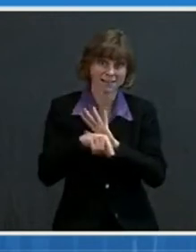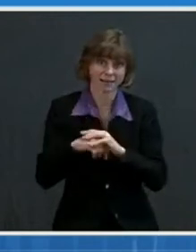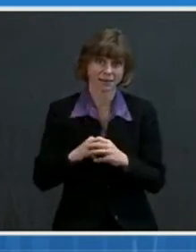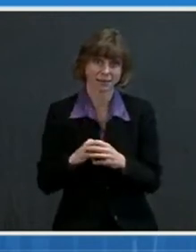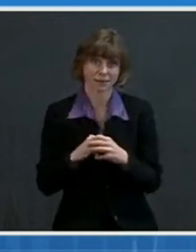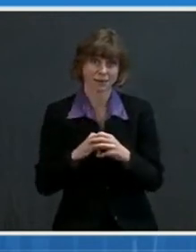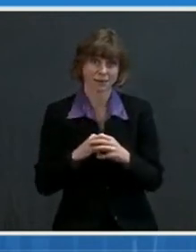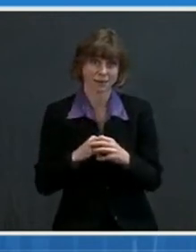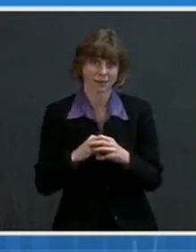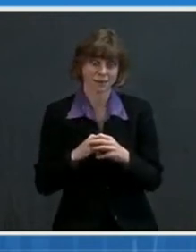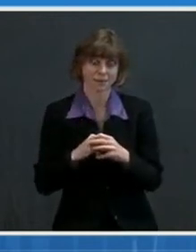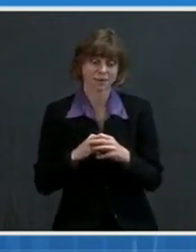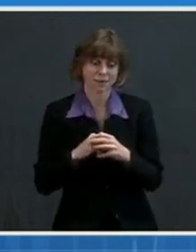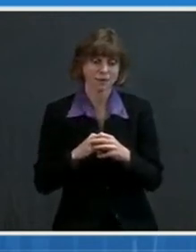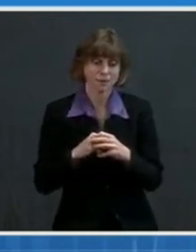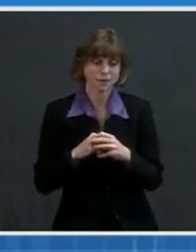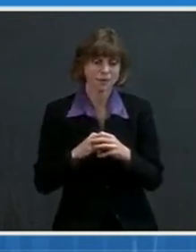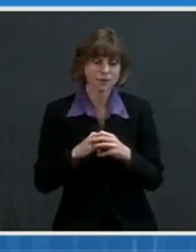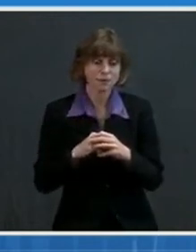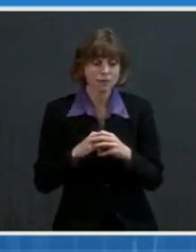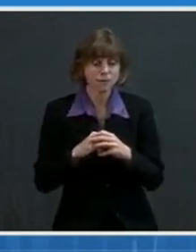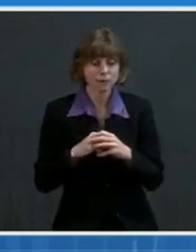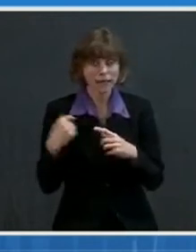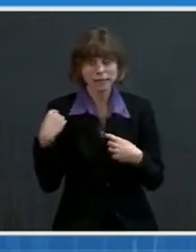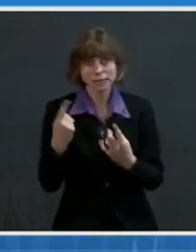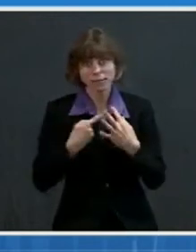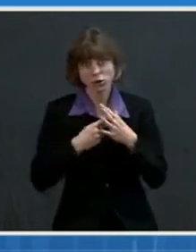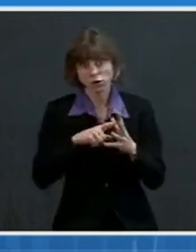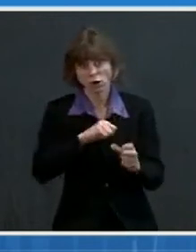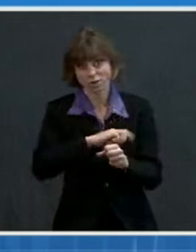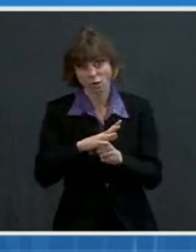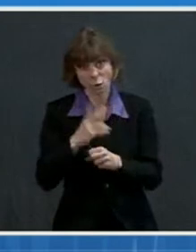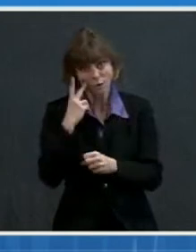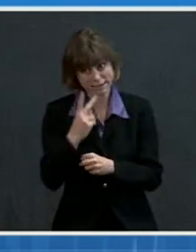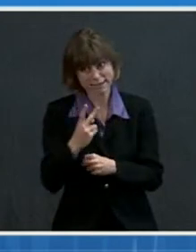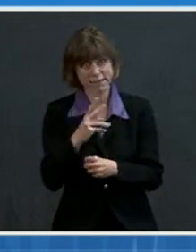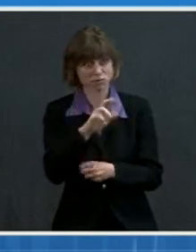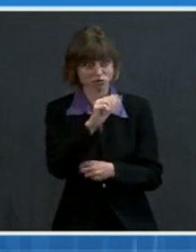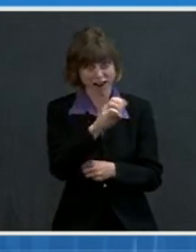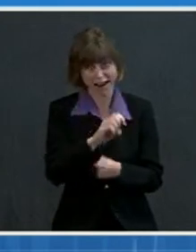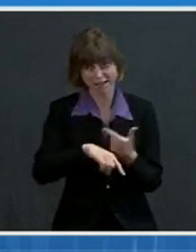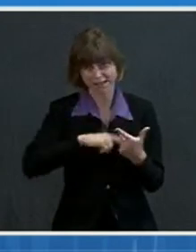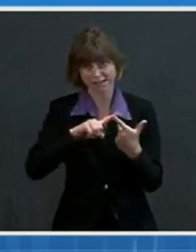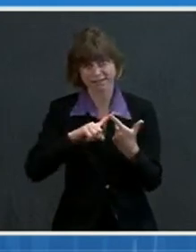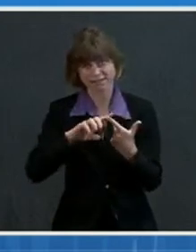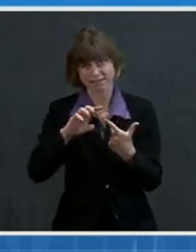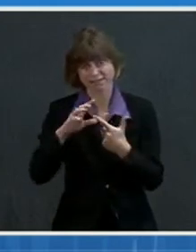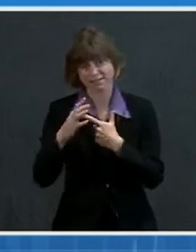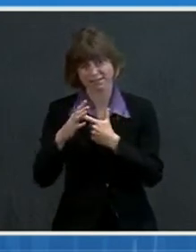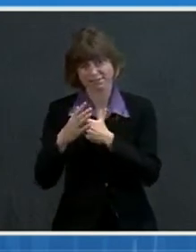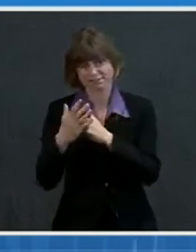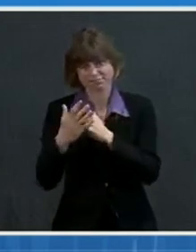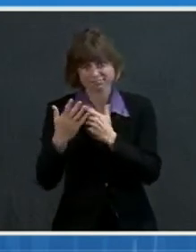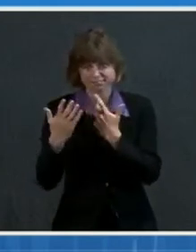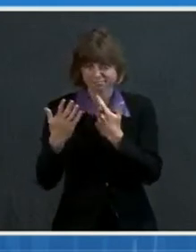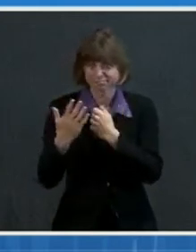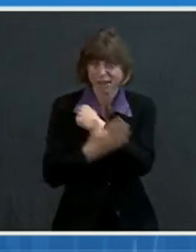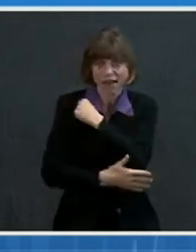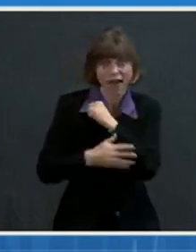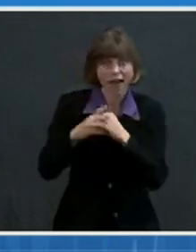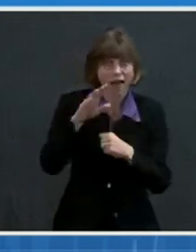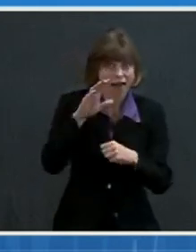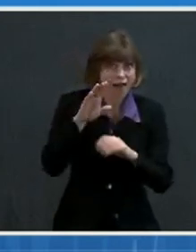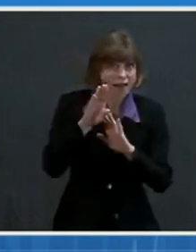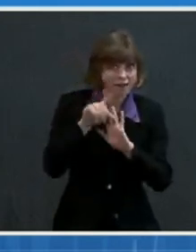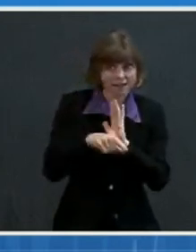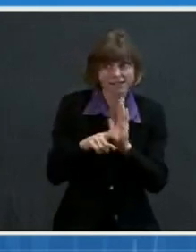we have all seen that factors, you know, like race, ethnicity, ethnicity, rural versus urban geography, poverty,